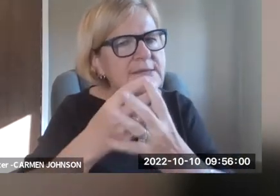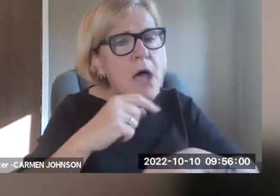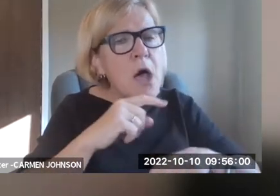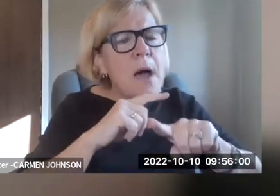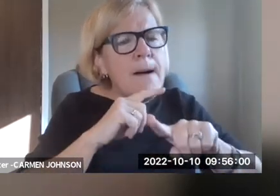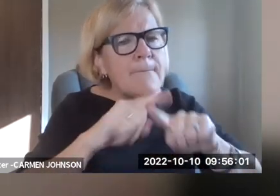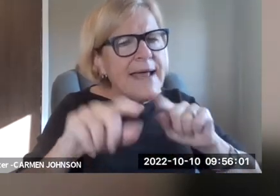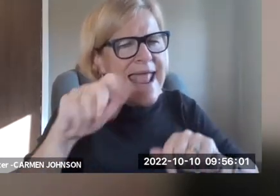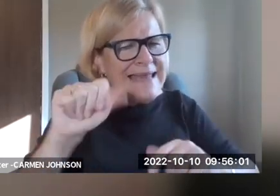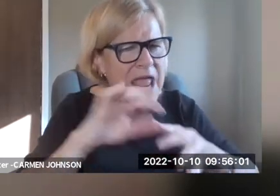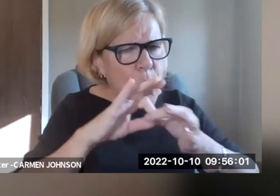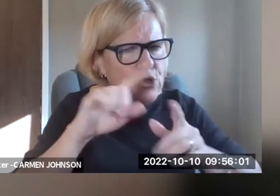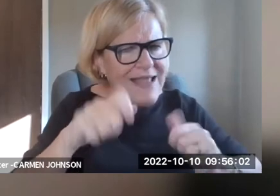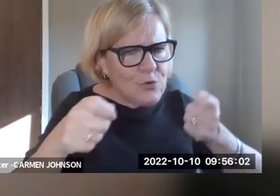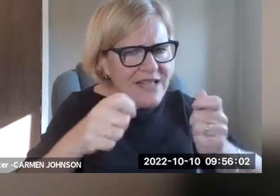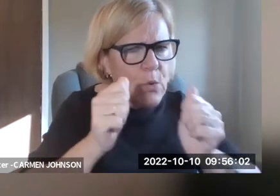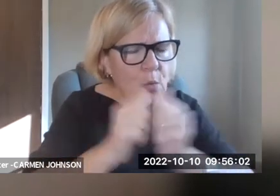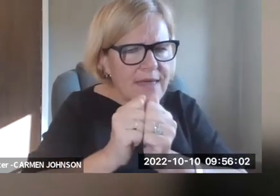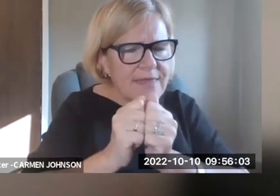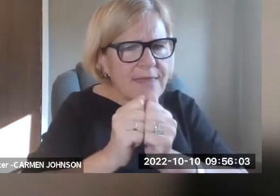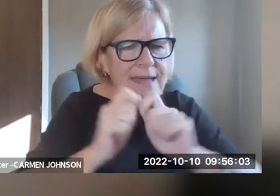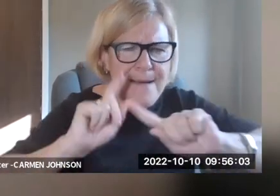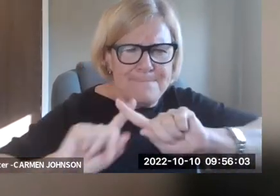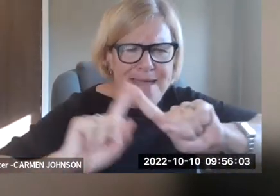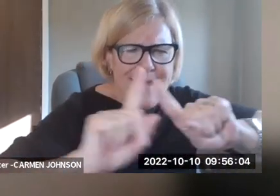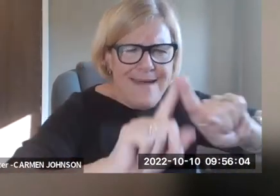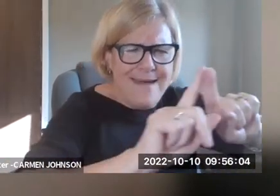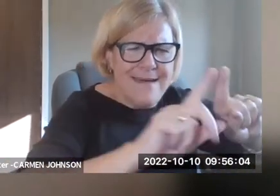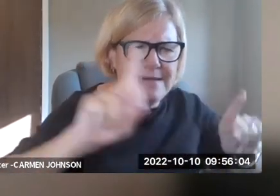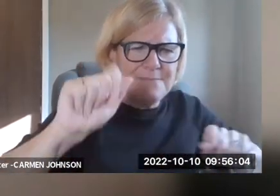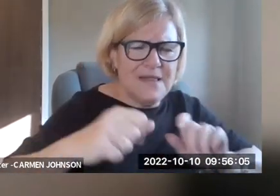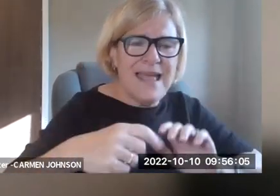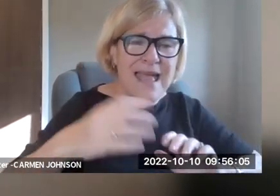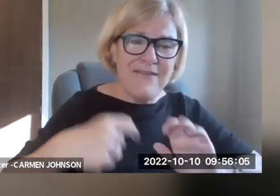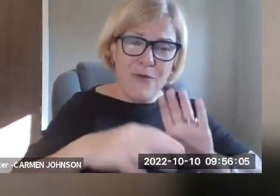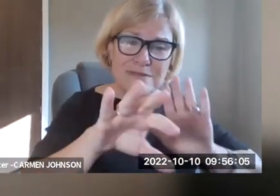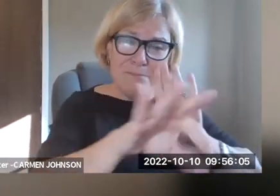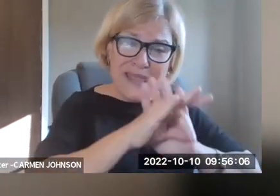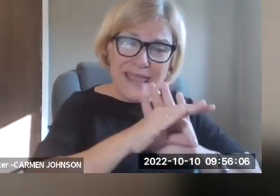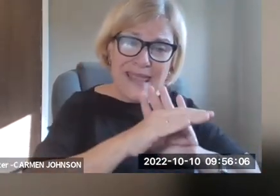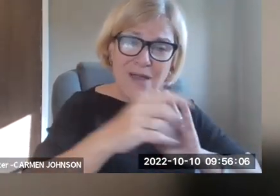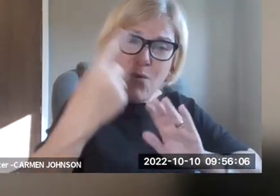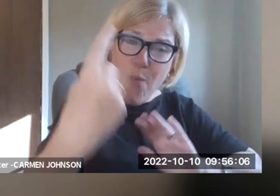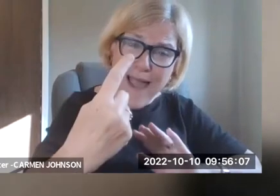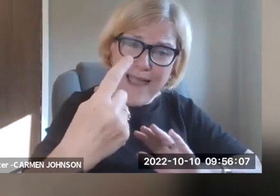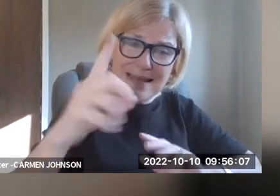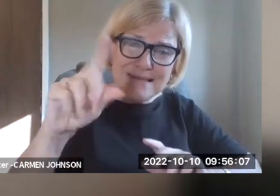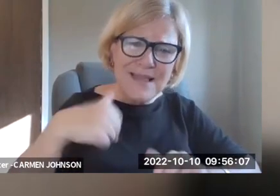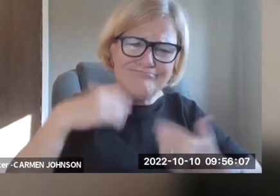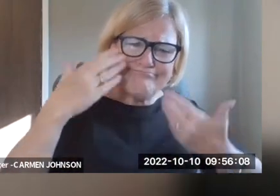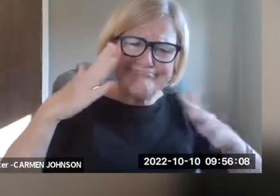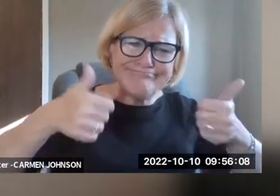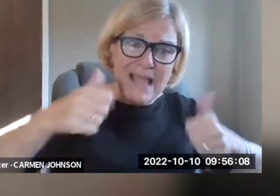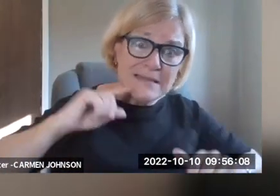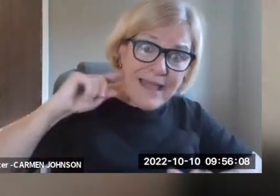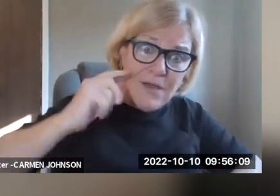much in favor of people with disabilities, um, working in jails and prisons, but ADA coordinators have to deal with pan disability